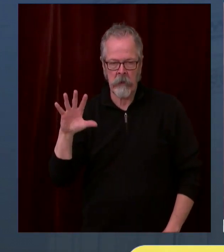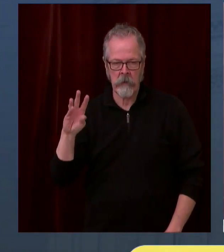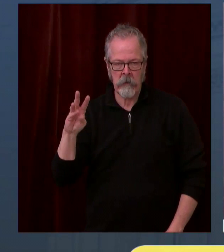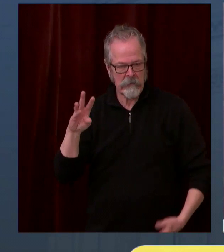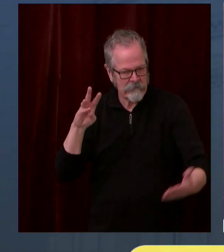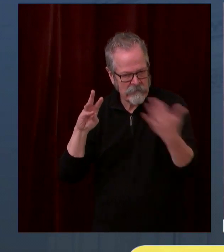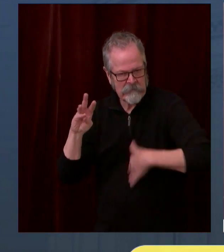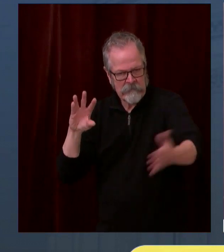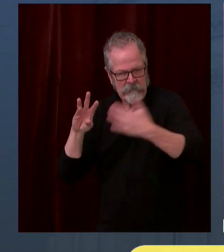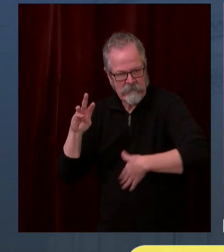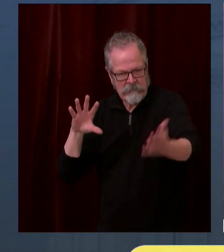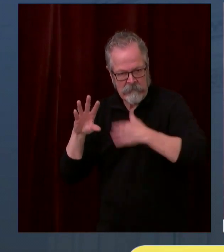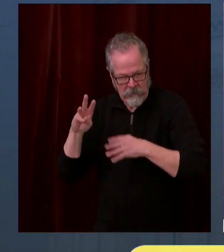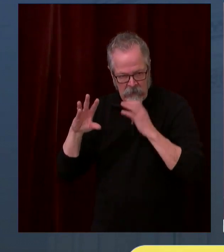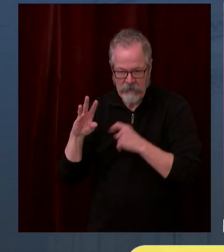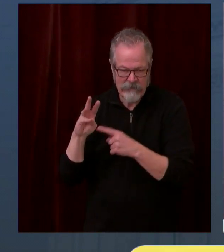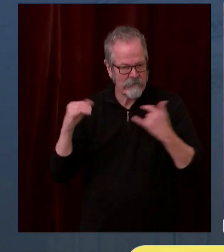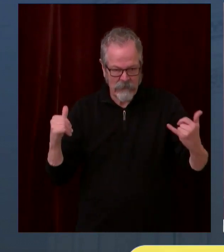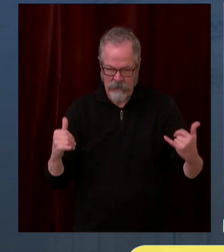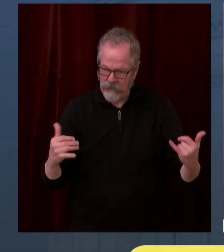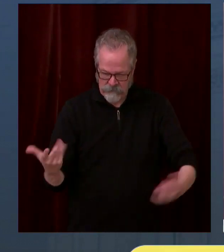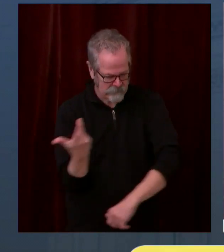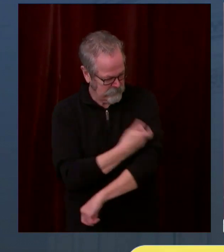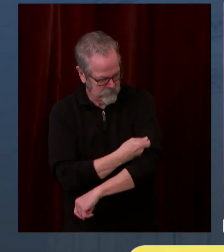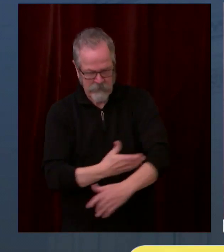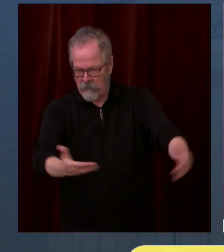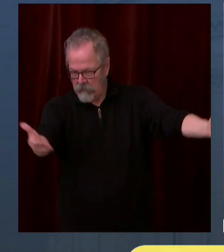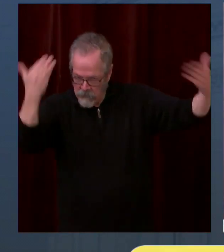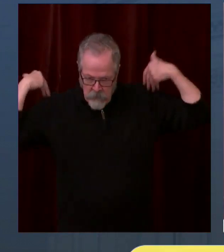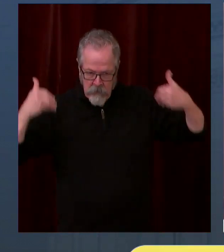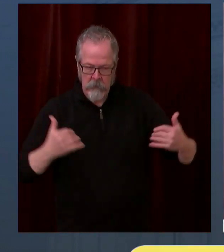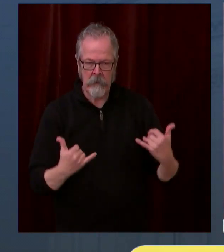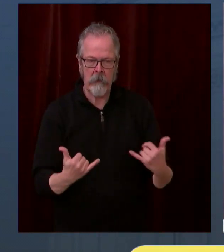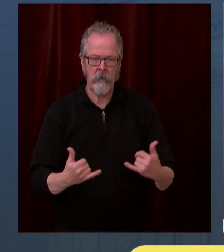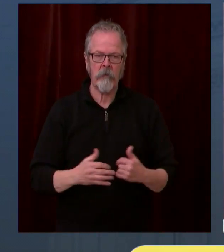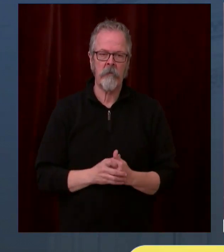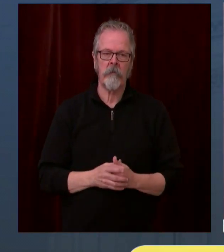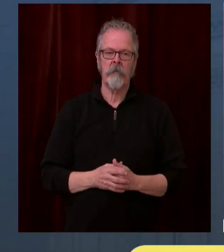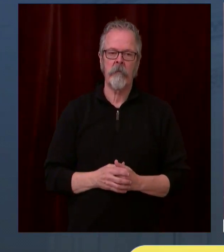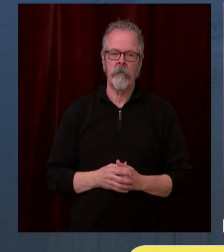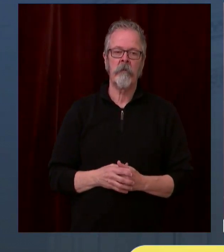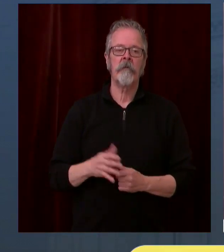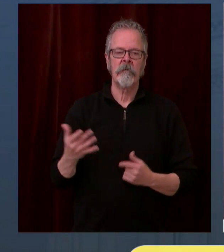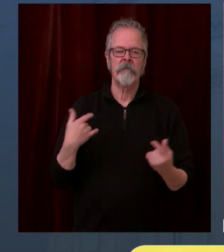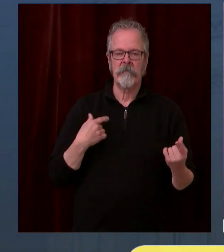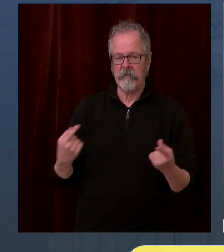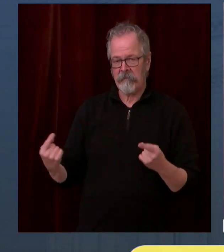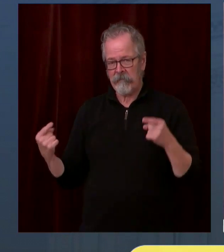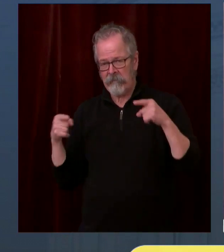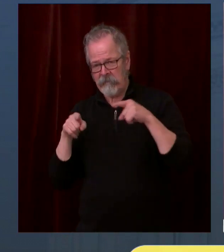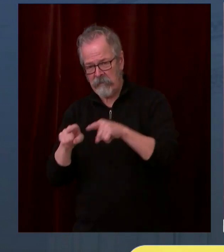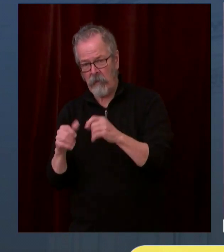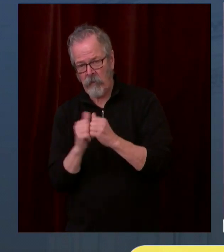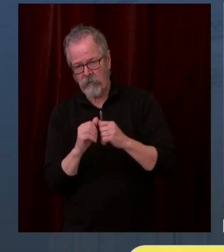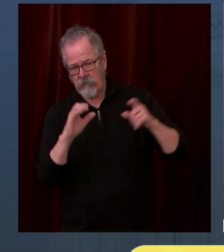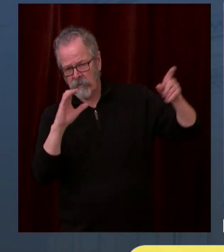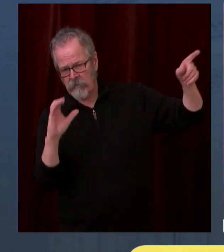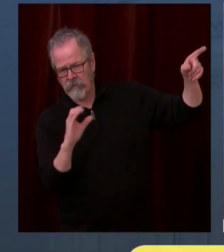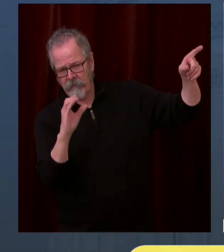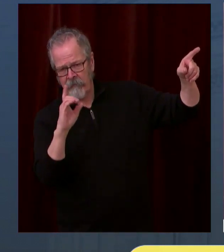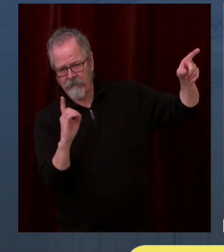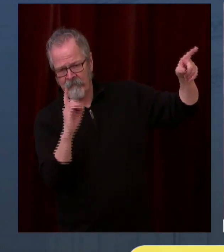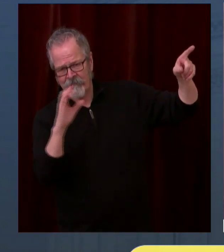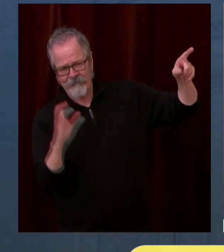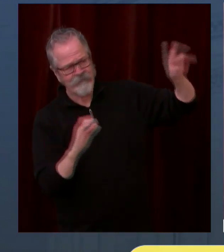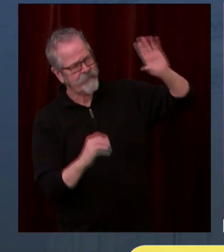immediately. This aligns with federal governmental announcements with the CDC and others. And our goal is to